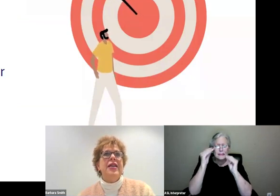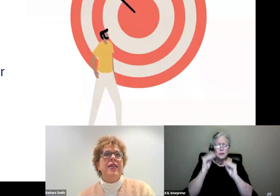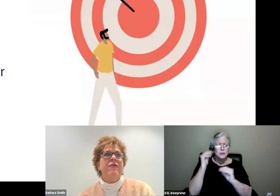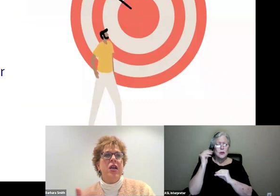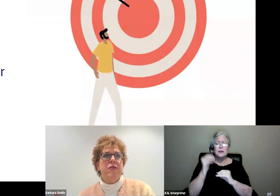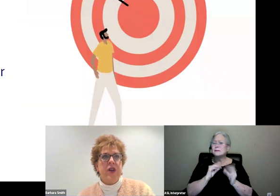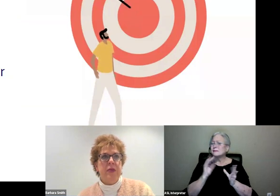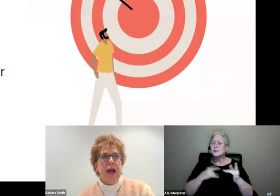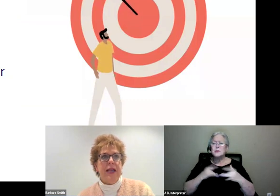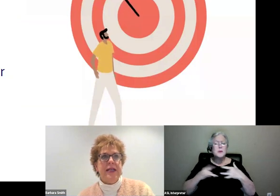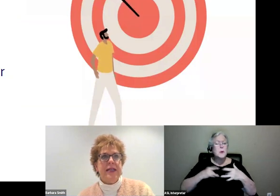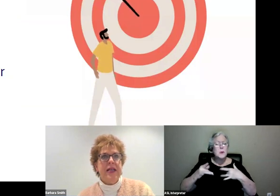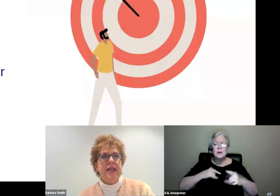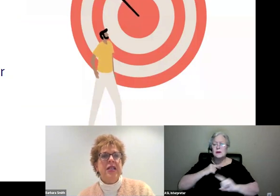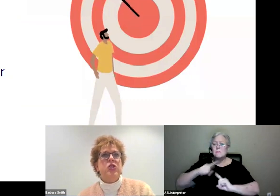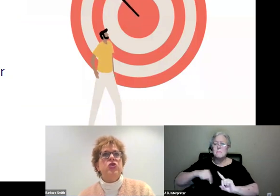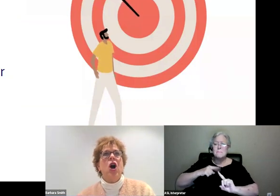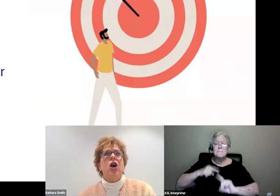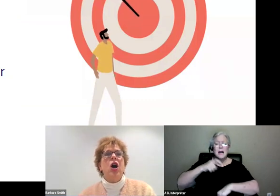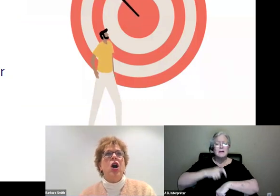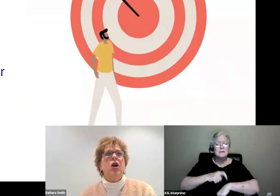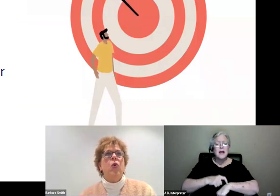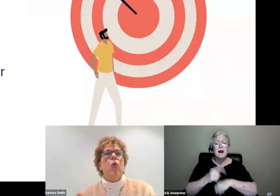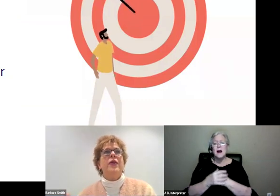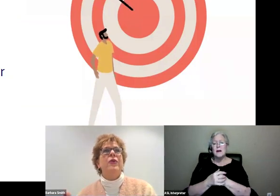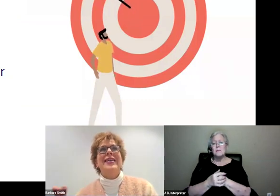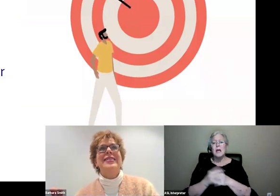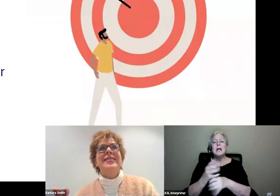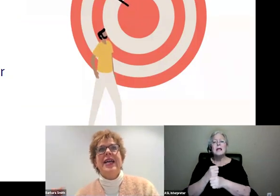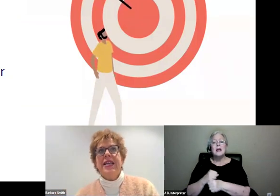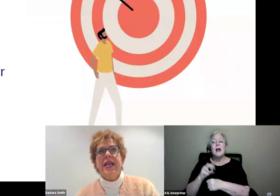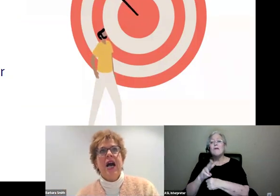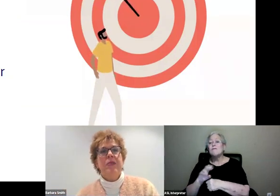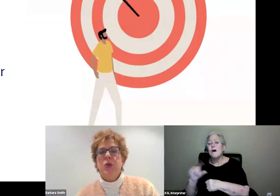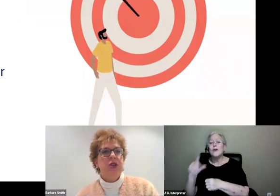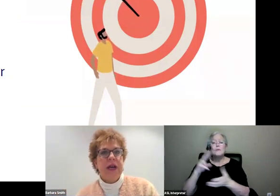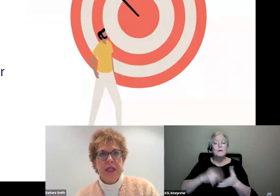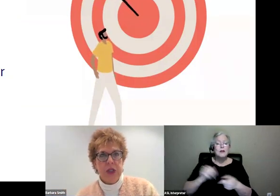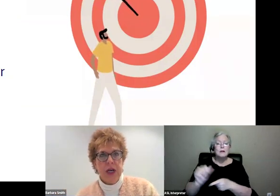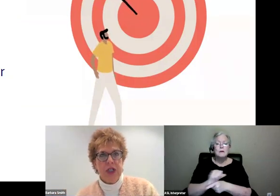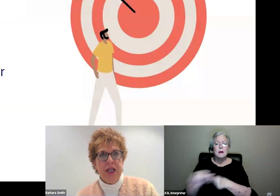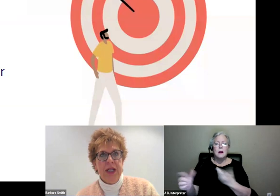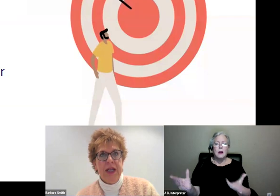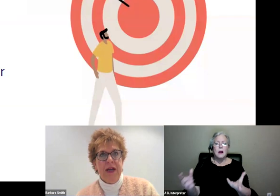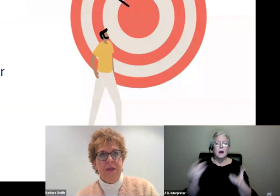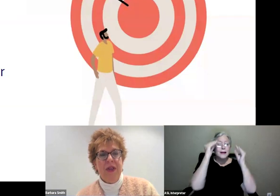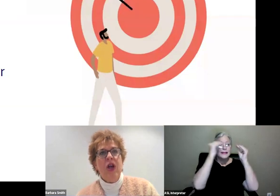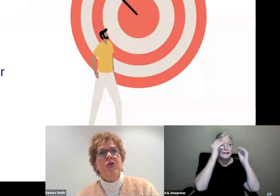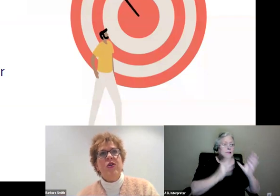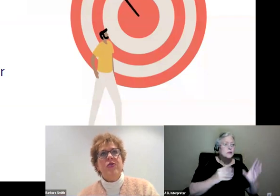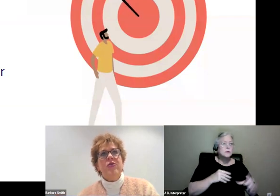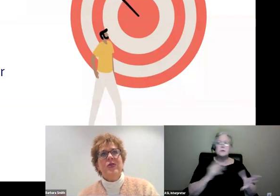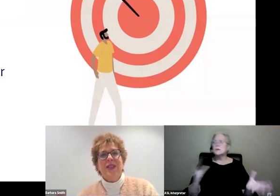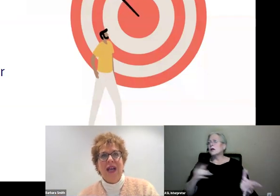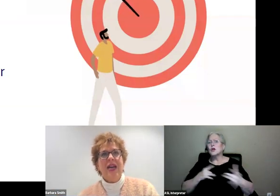getting that volume of reading practice, teachers are worried they're not standing up and doing direct instruction. But